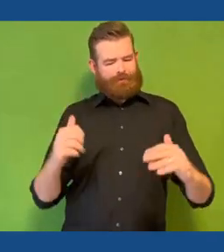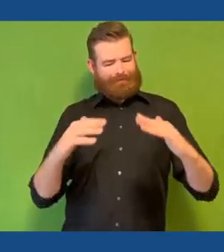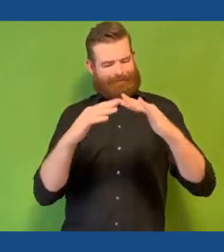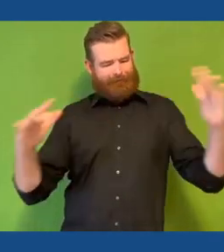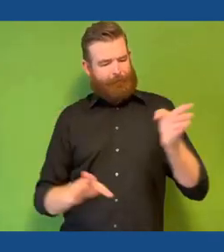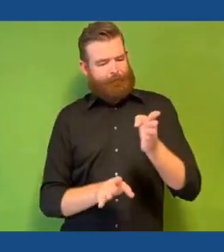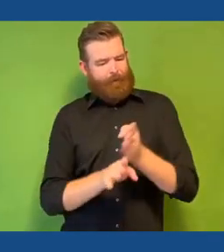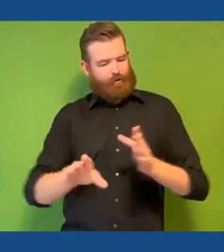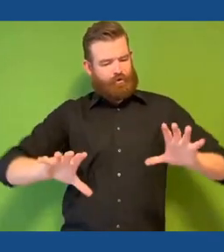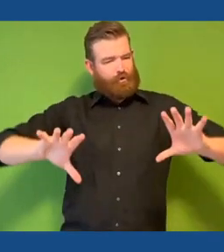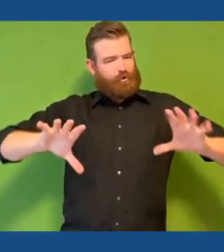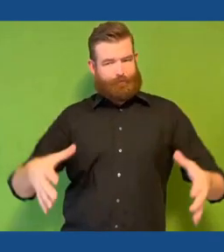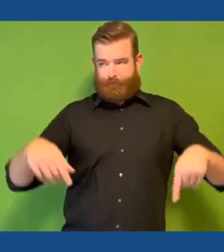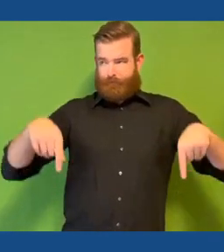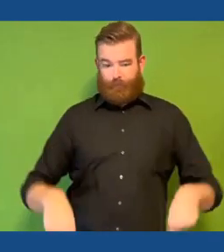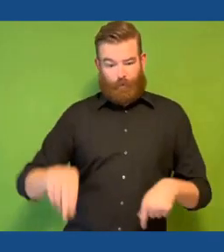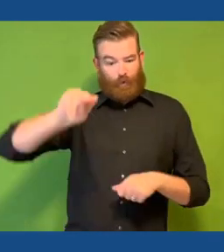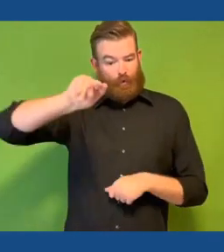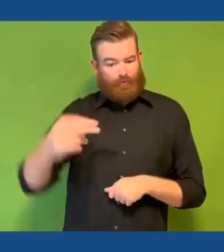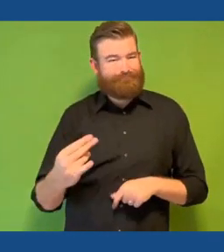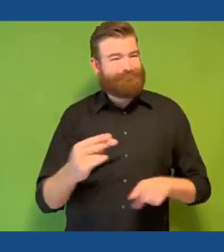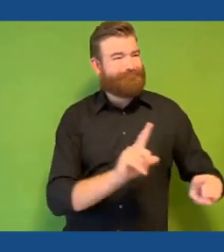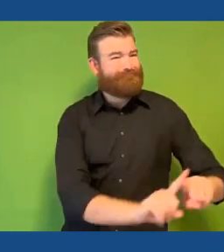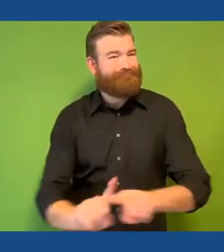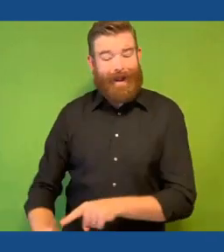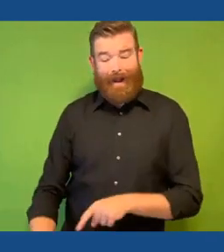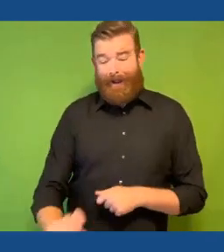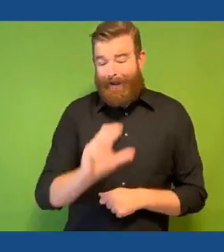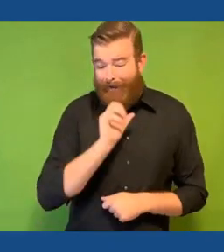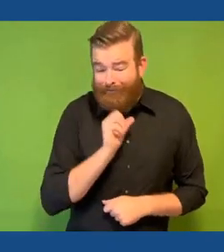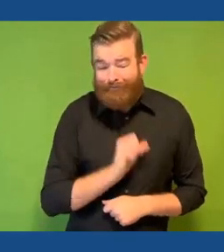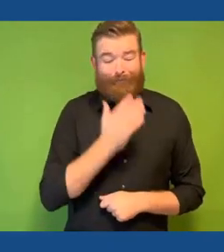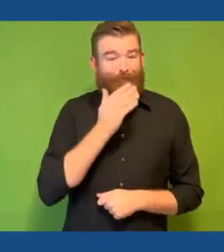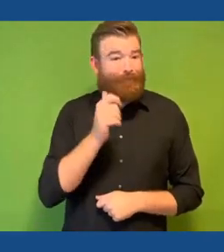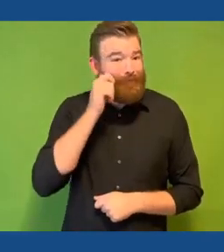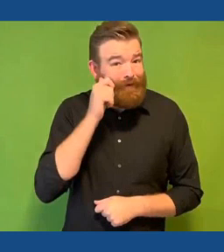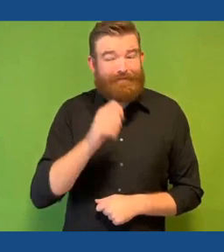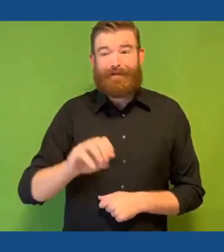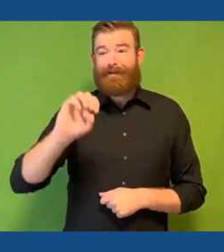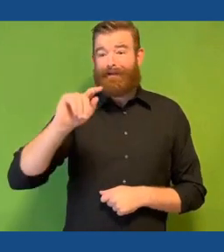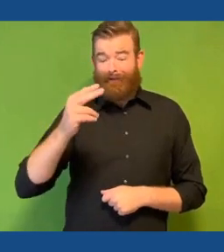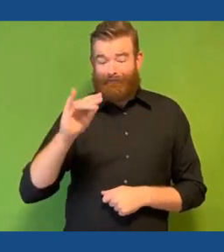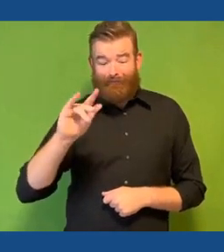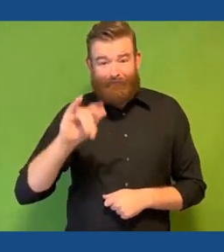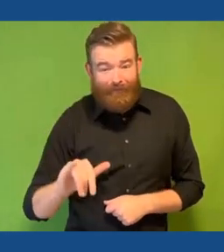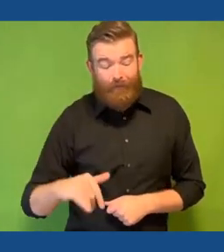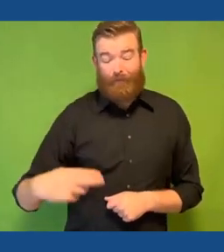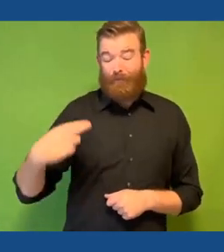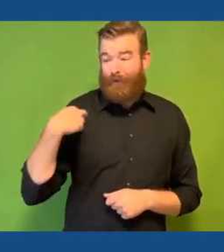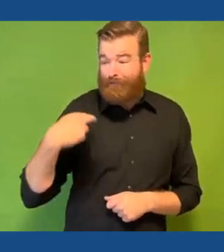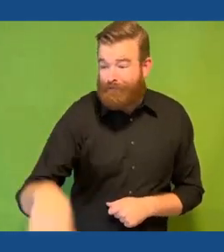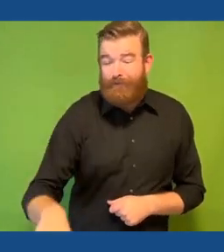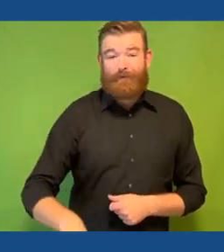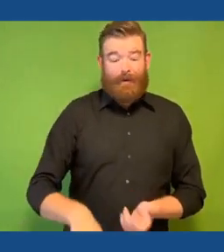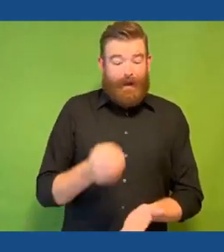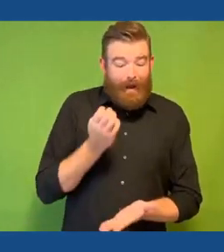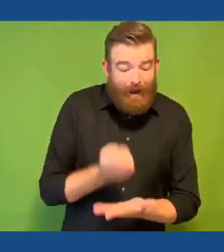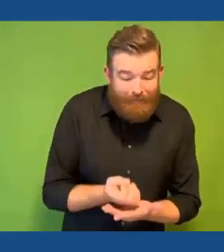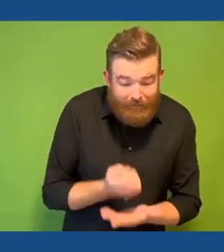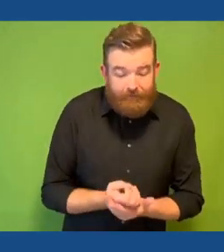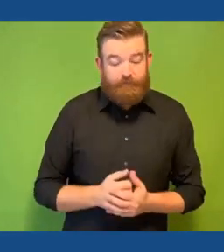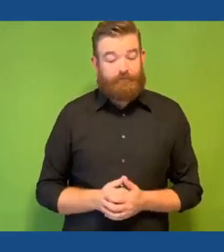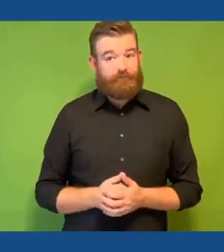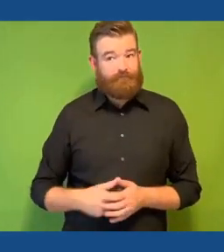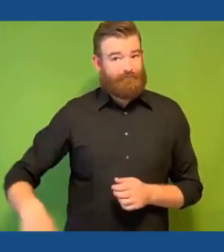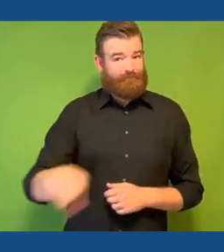in New Jersey, representing people of all ages, races, ethnicities, religions, and socioeconomic backgrounds,